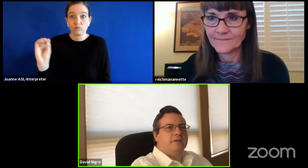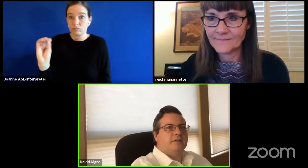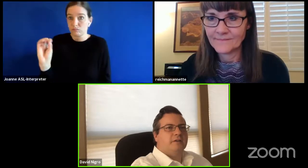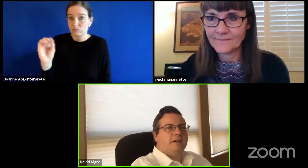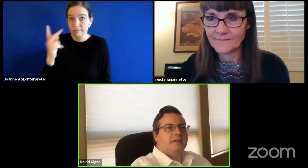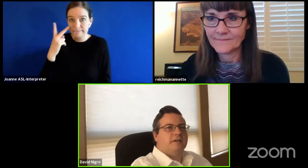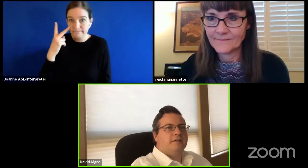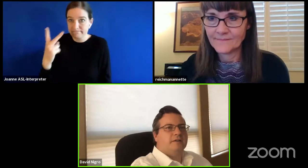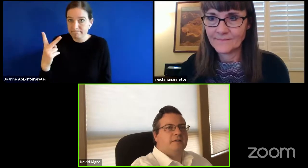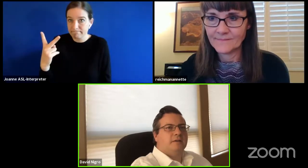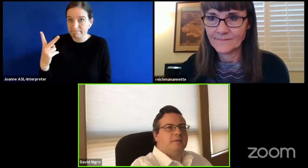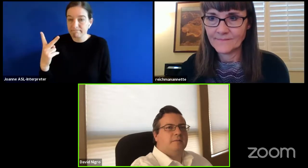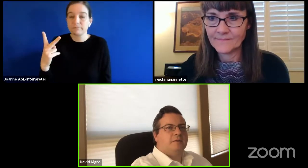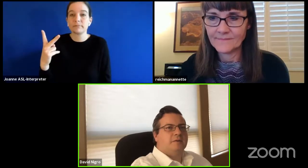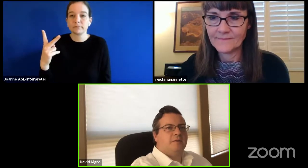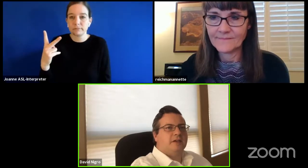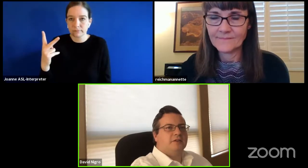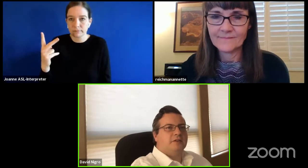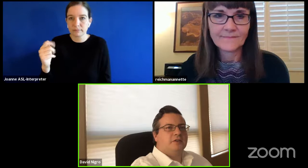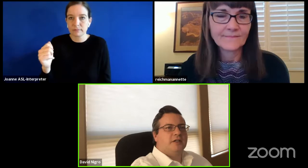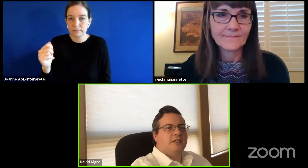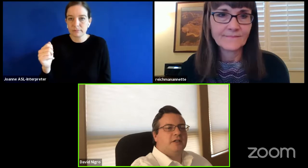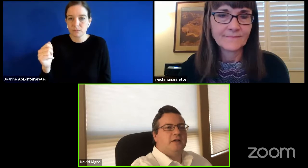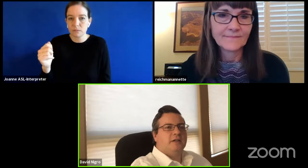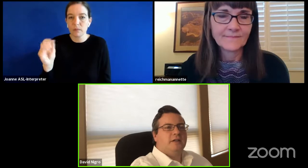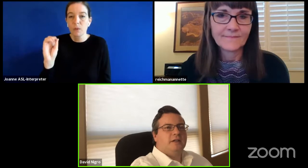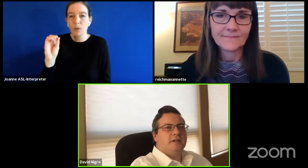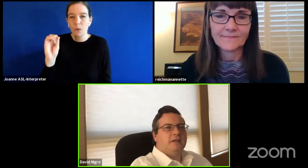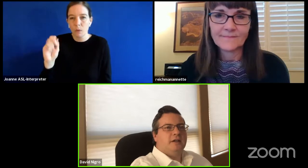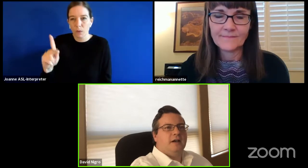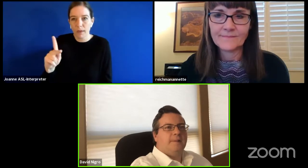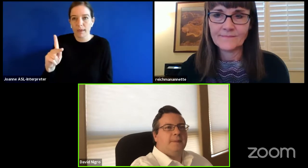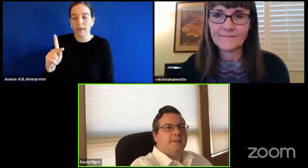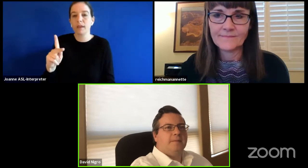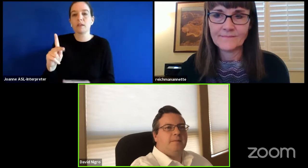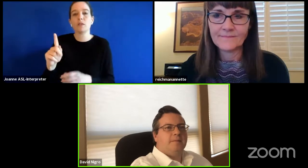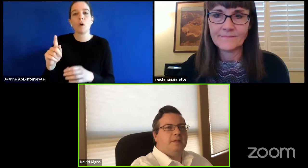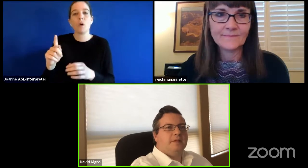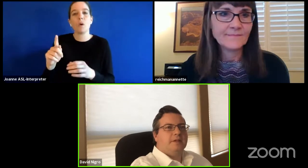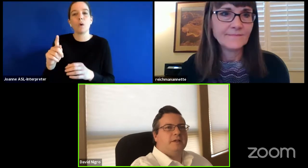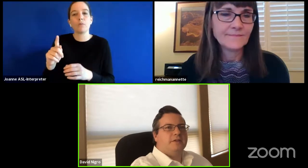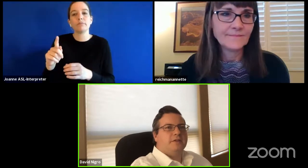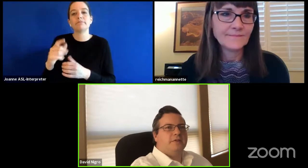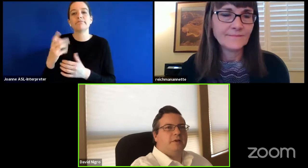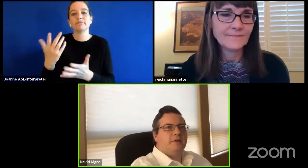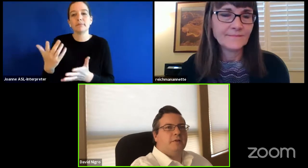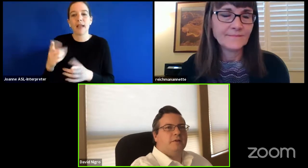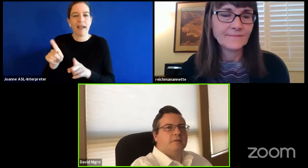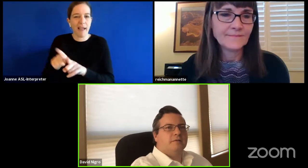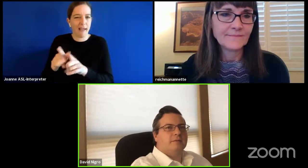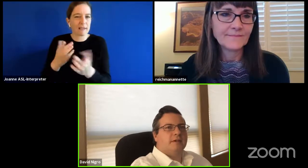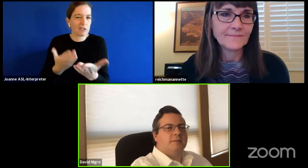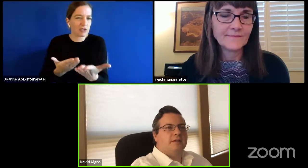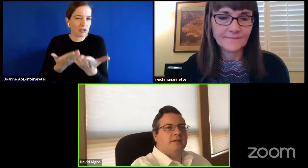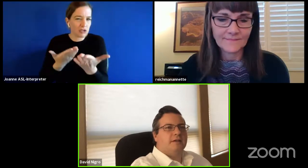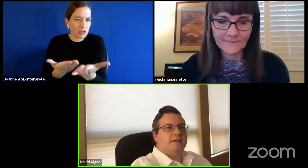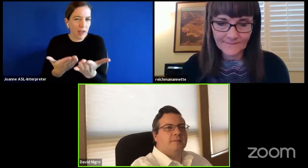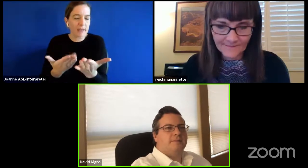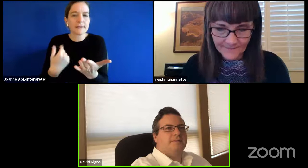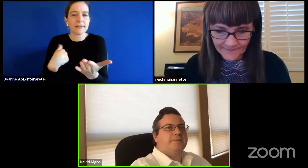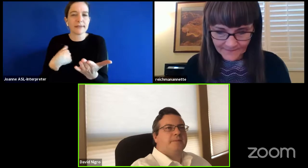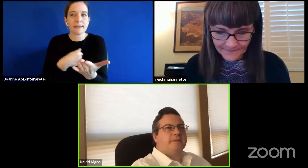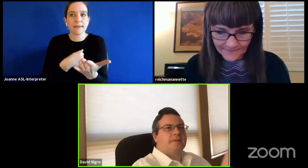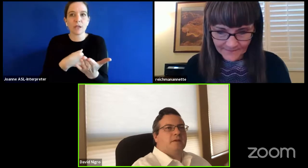right now so as miss murphy had suggested um because uh we're recommending